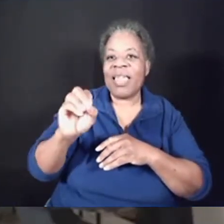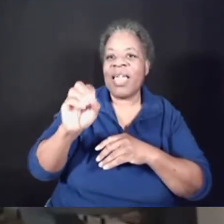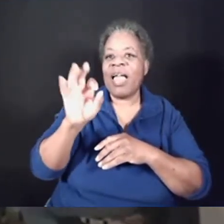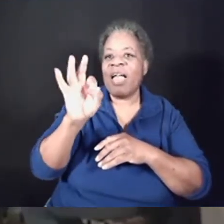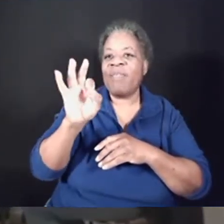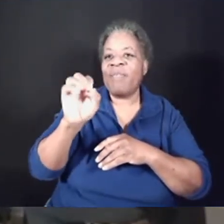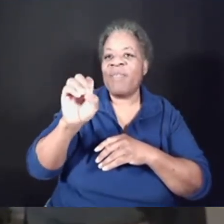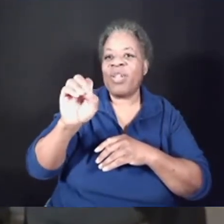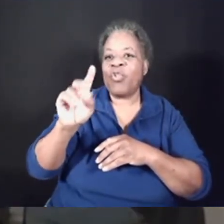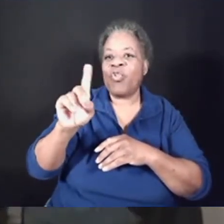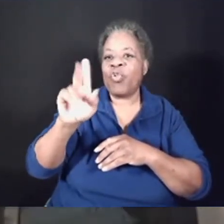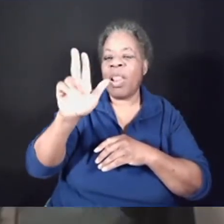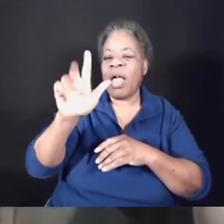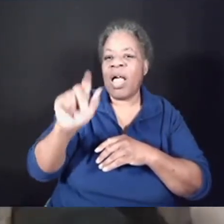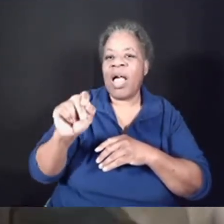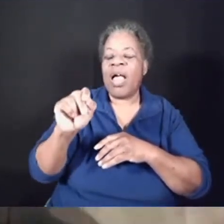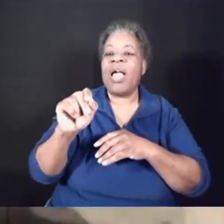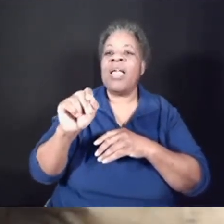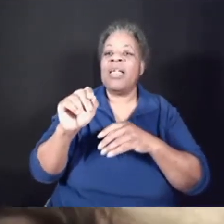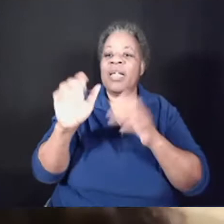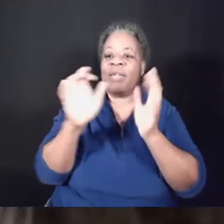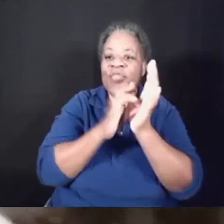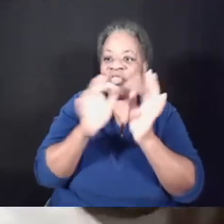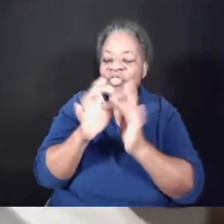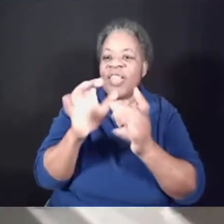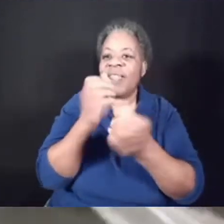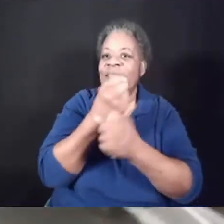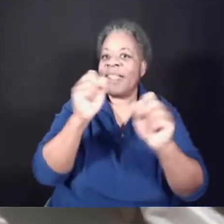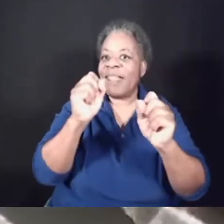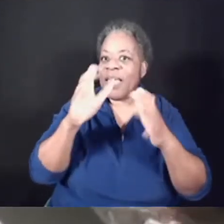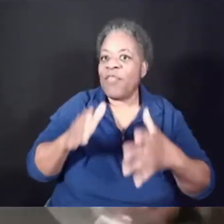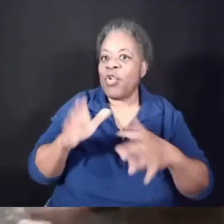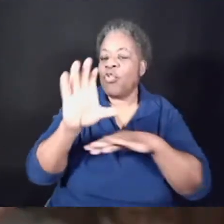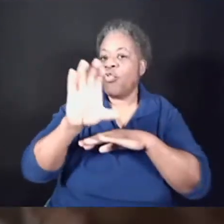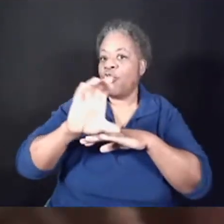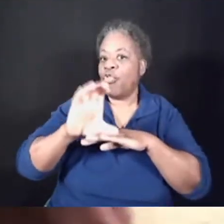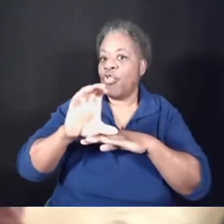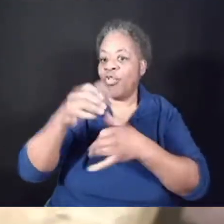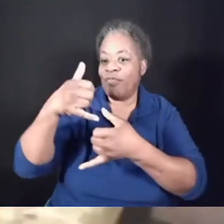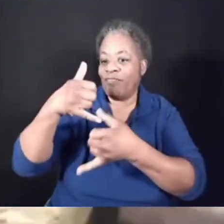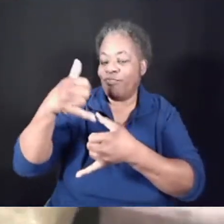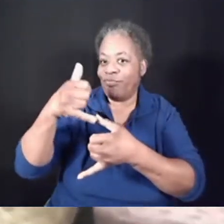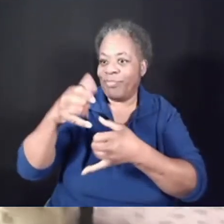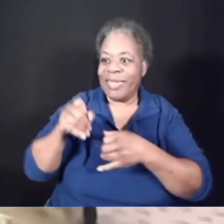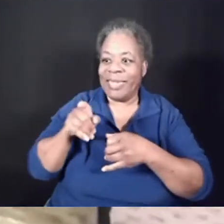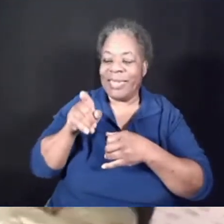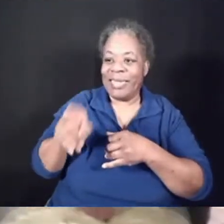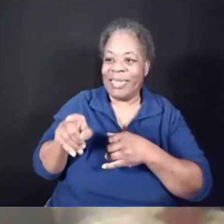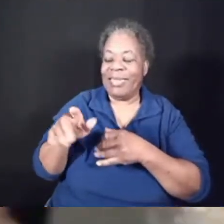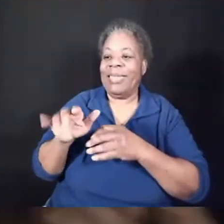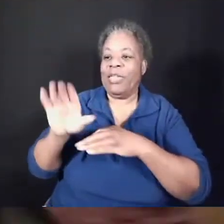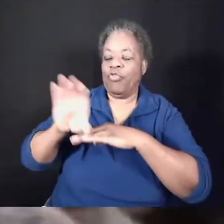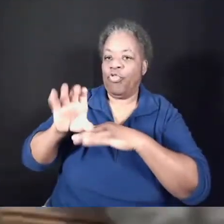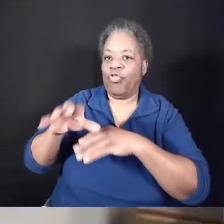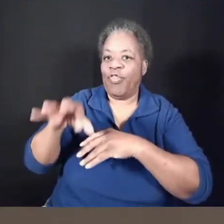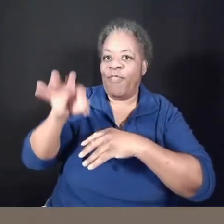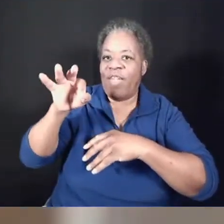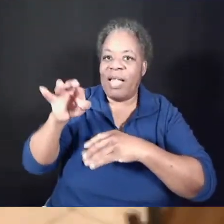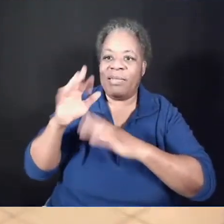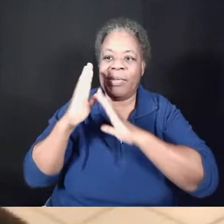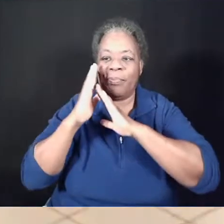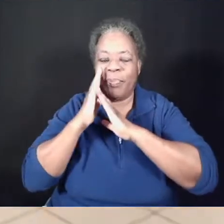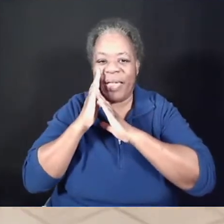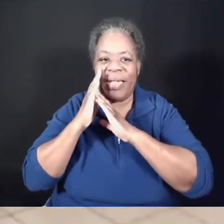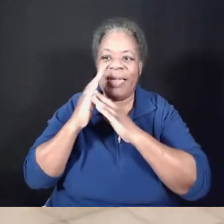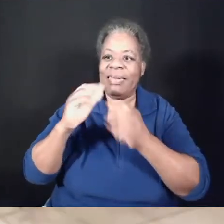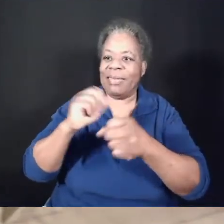to host refugees and has built beds, provided warm bedding, and repurposed his Sunday school classrooms in his church building